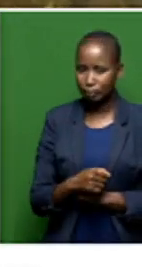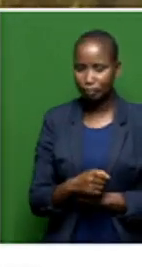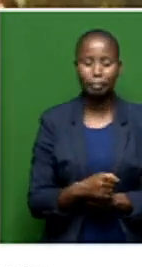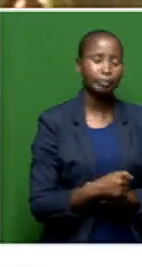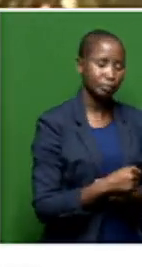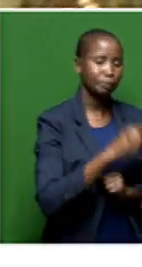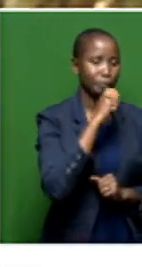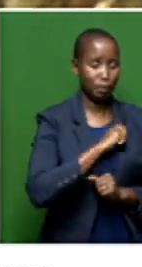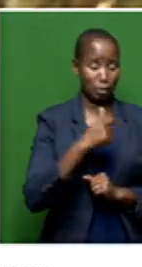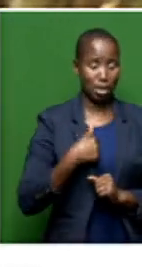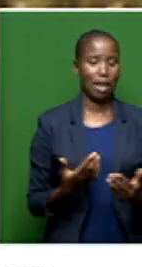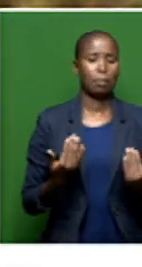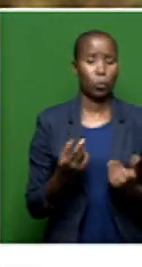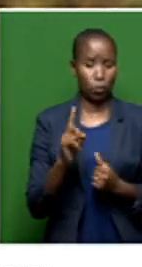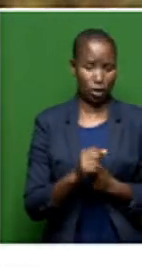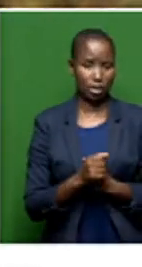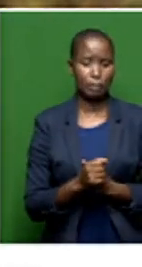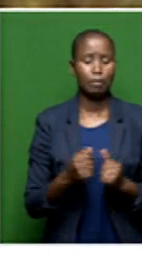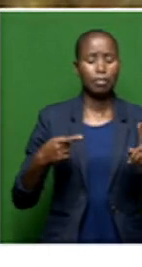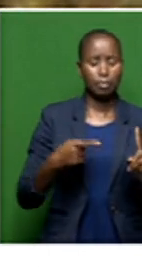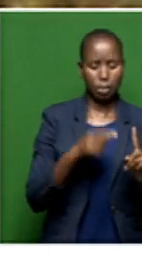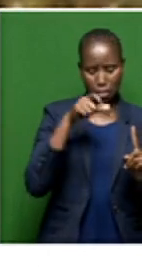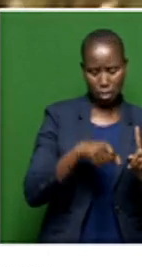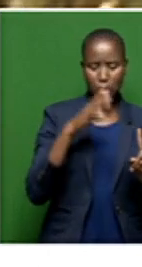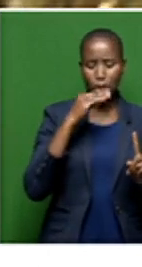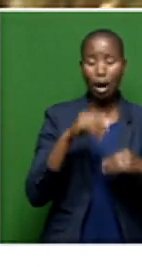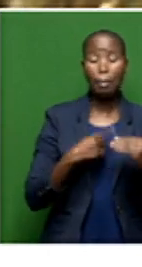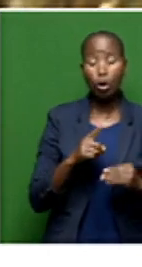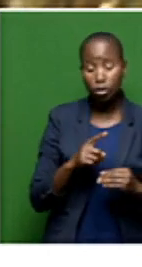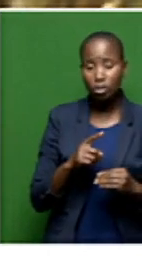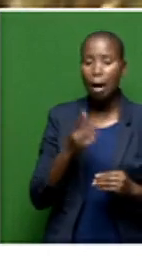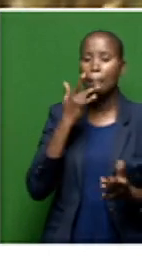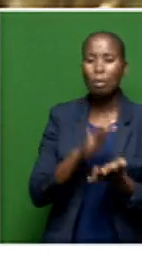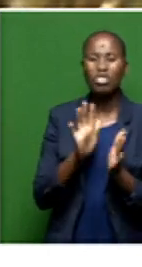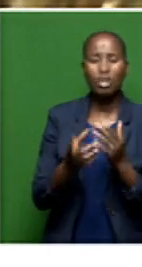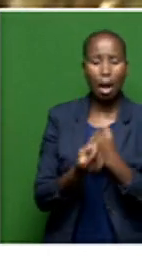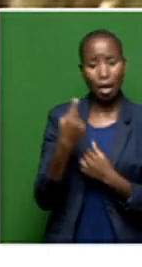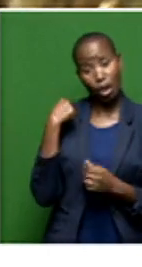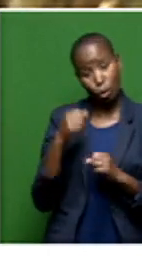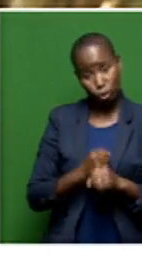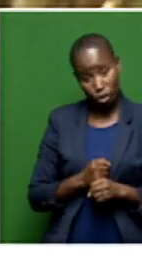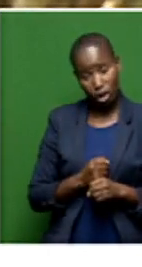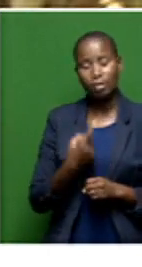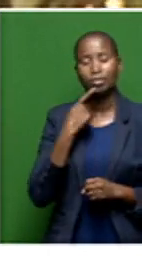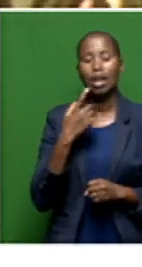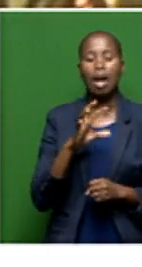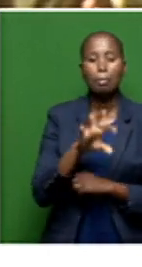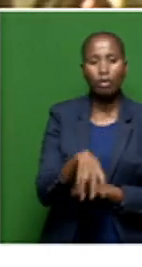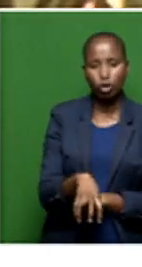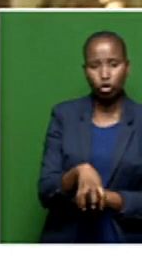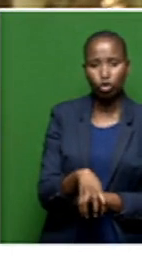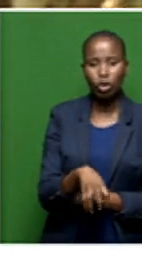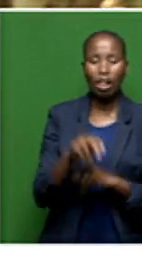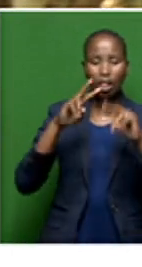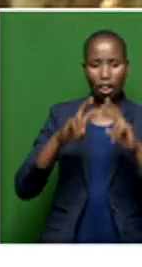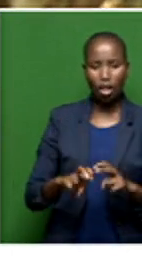Deboho is to talk about what his predecessor promised, the first thing being the provincial forensic investigative